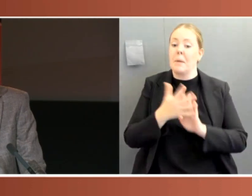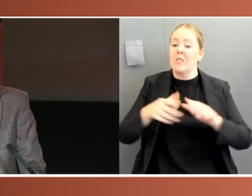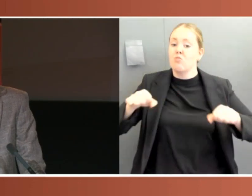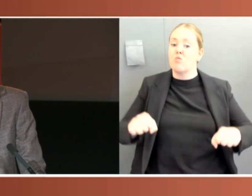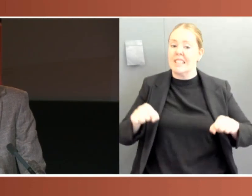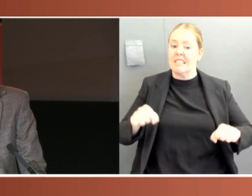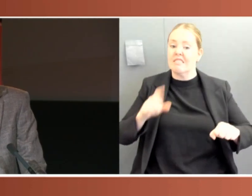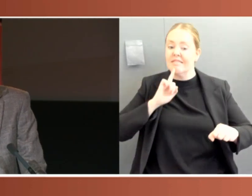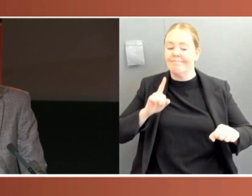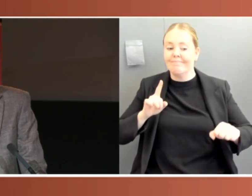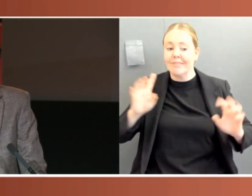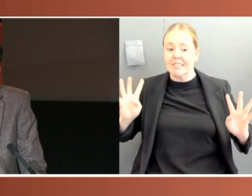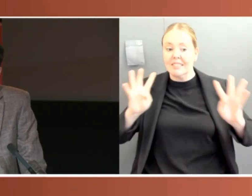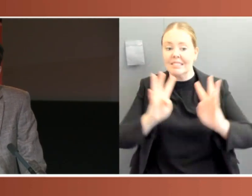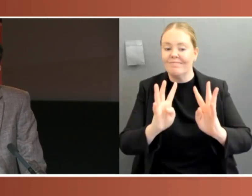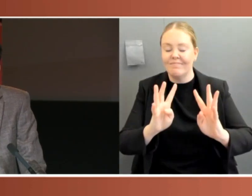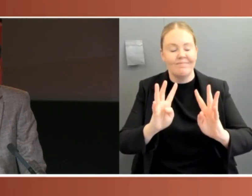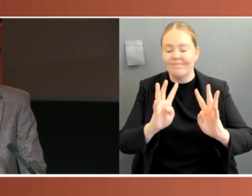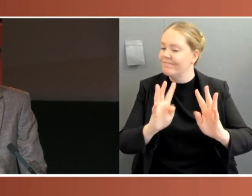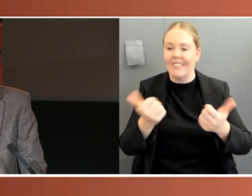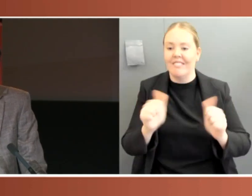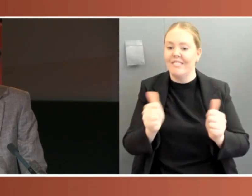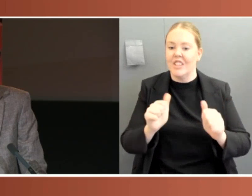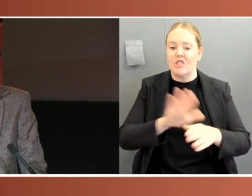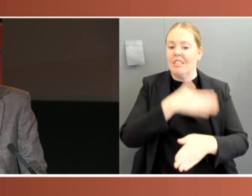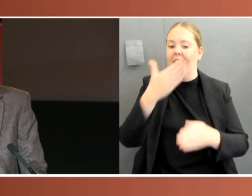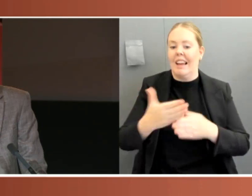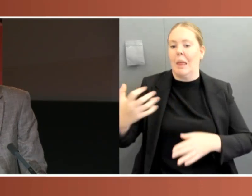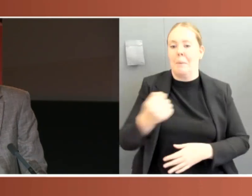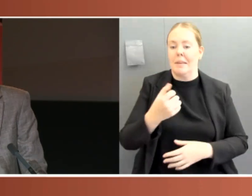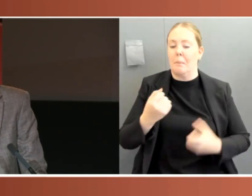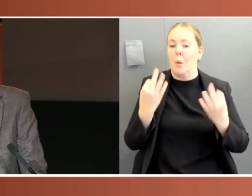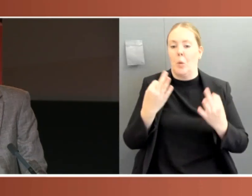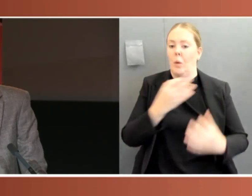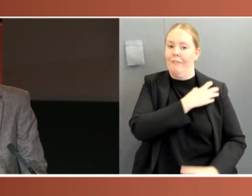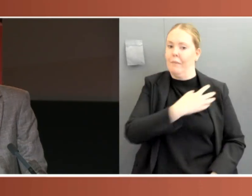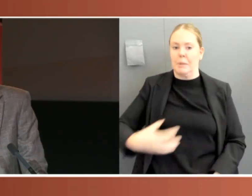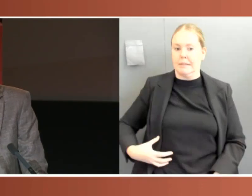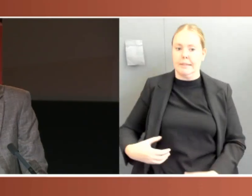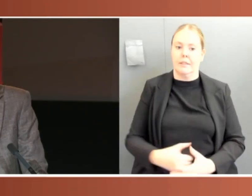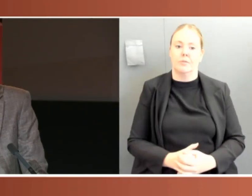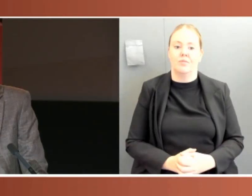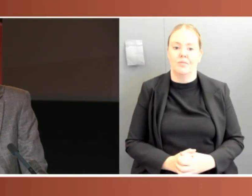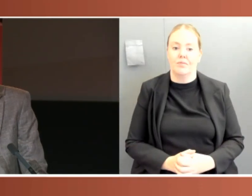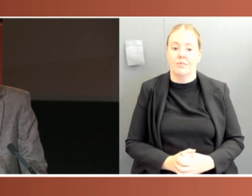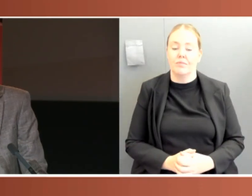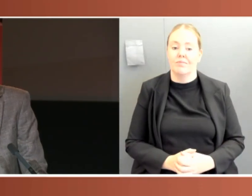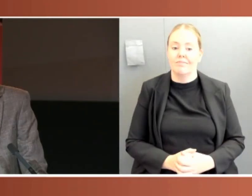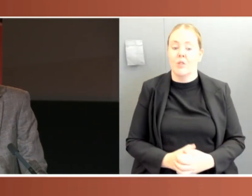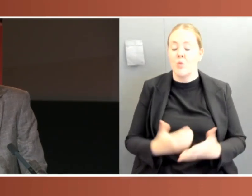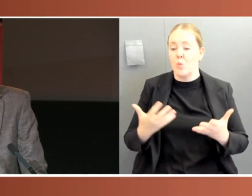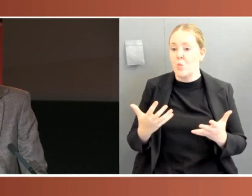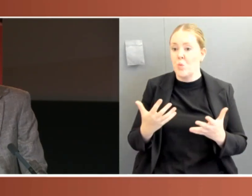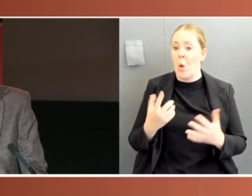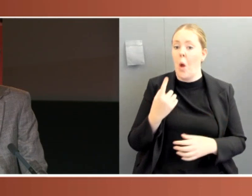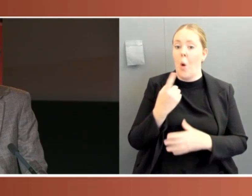So this aborted attempt at democracy is the closest that the state came to a functioning parliament during the 107 day lockdown. The absence of parliament